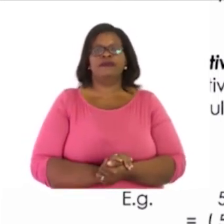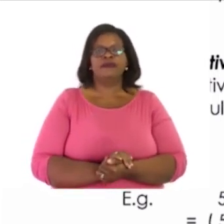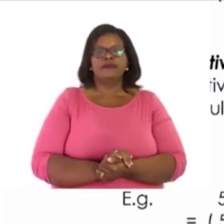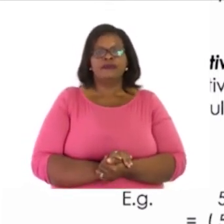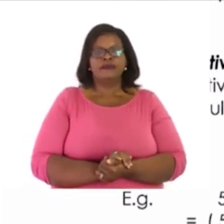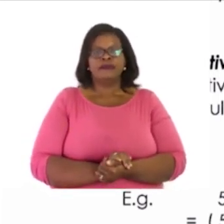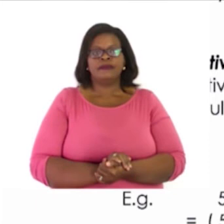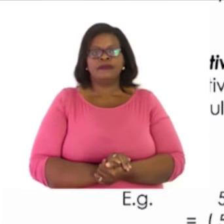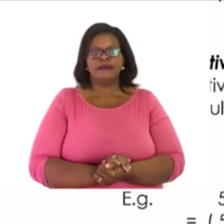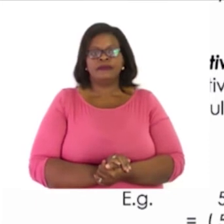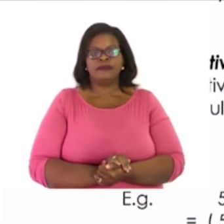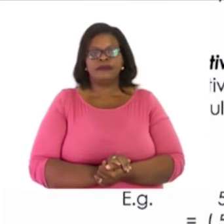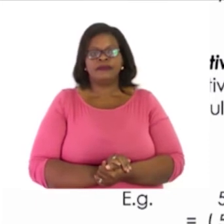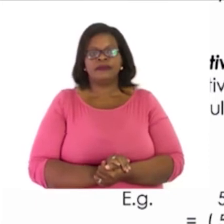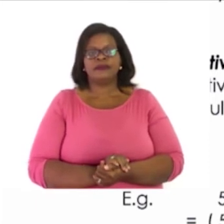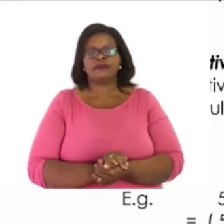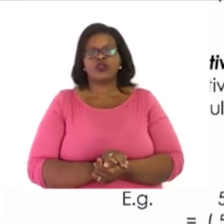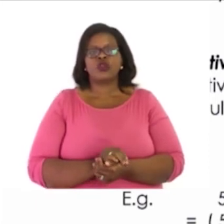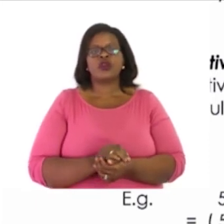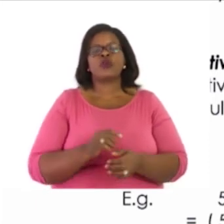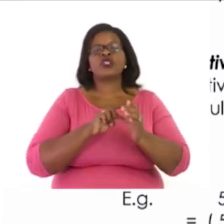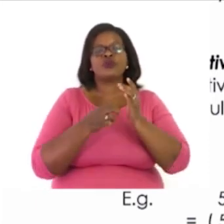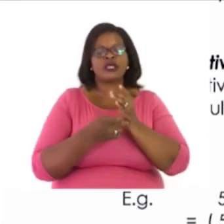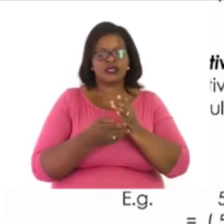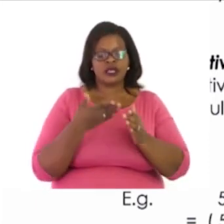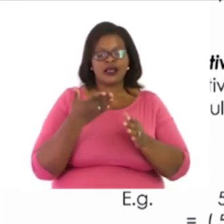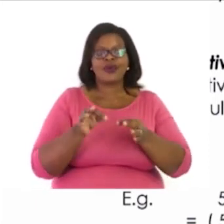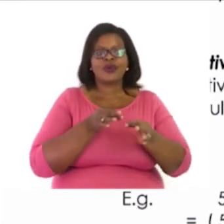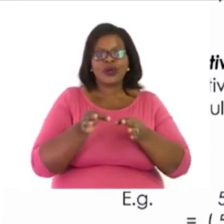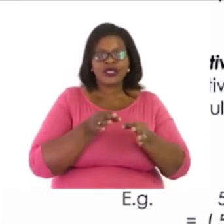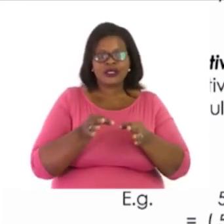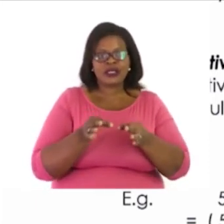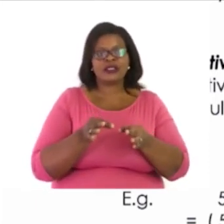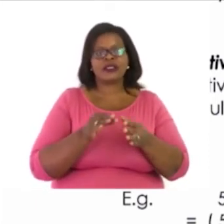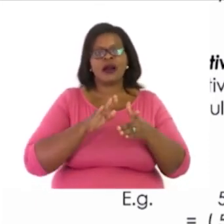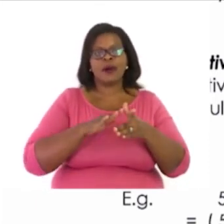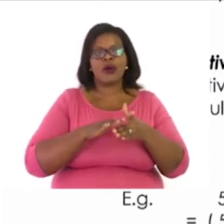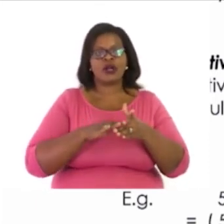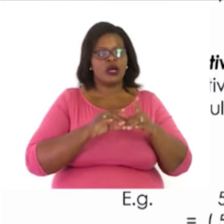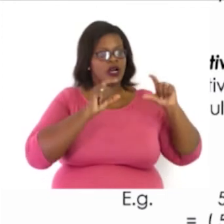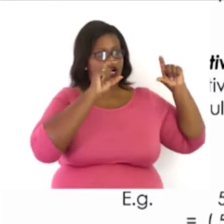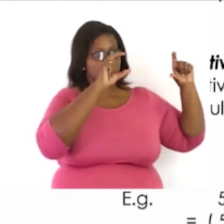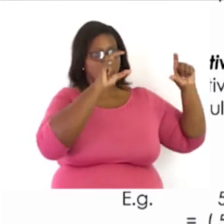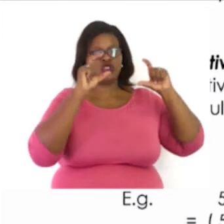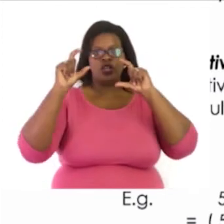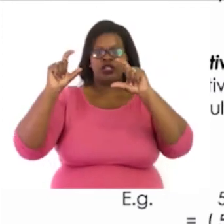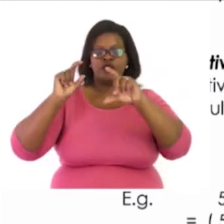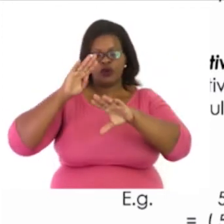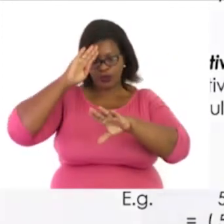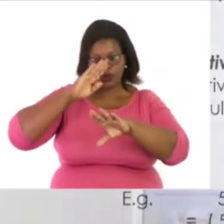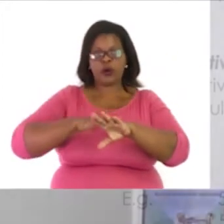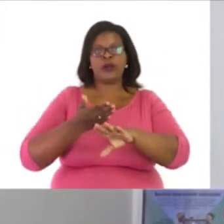So, that is associative property of addition. Now, let's recap before we continue.